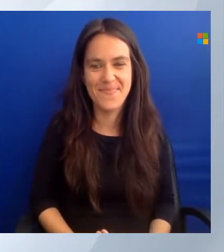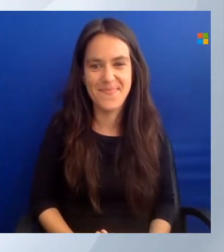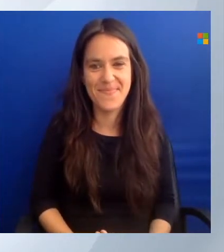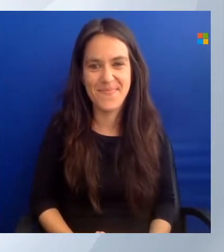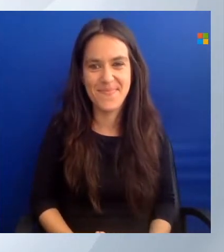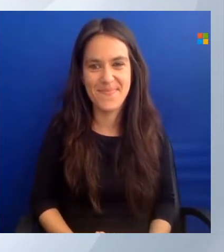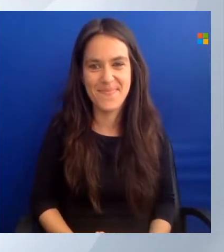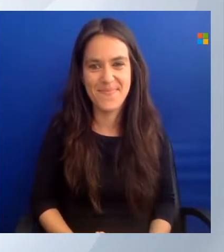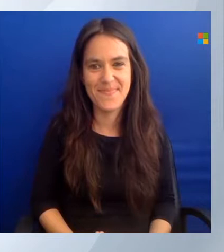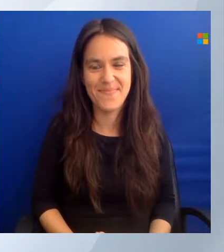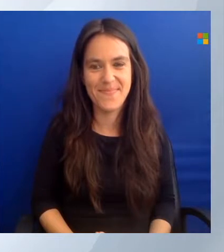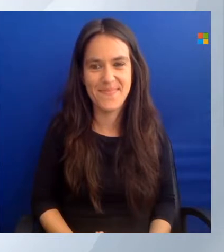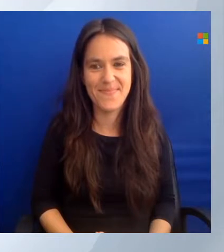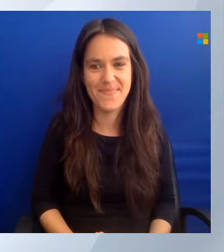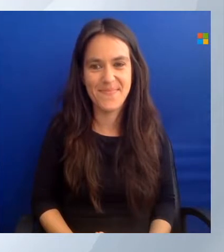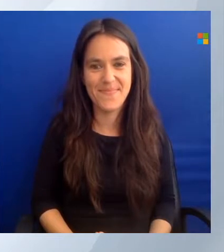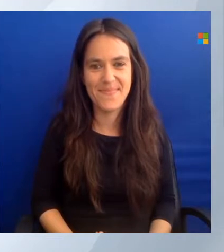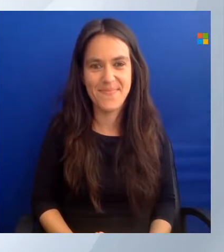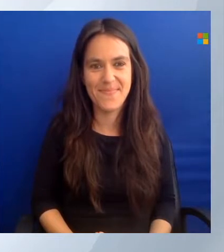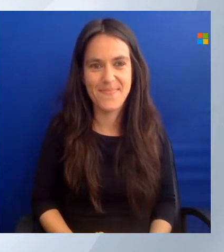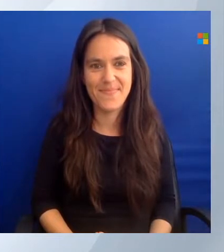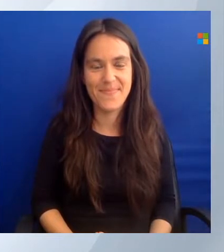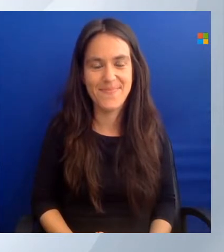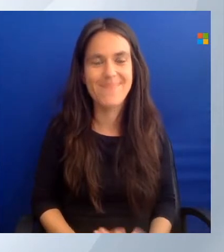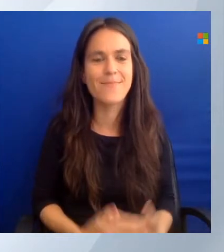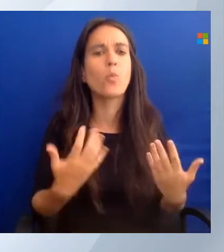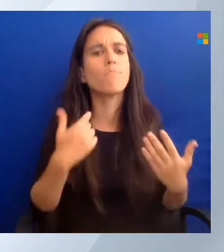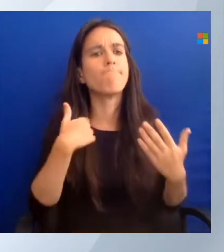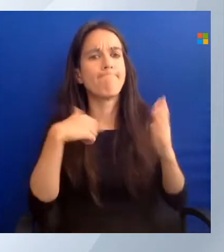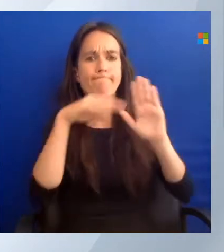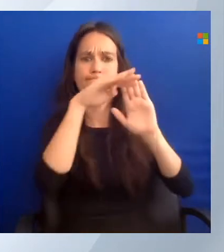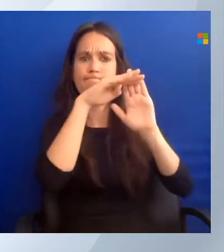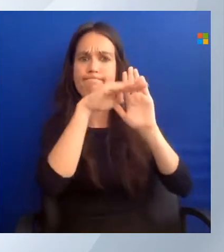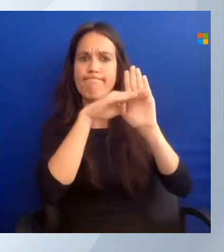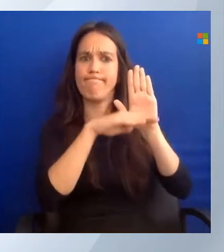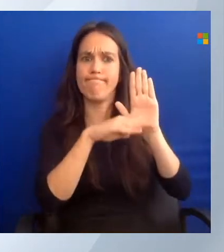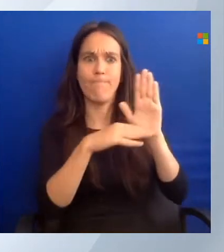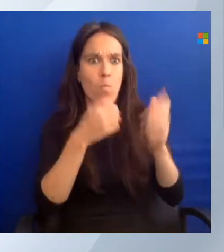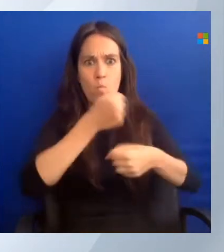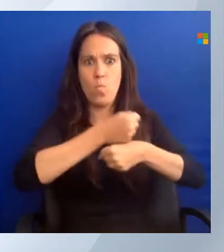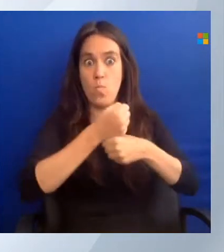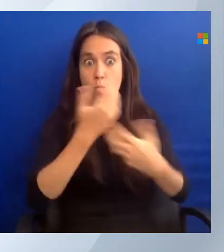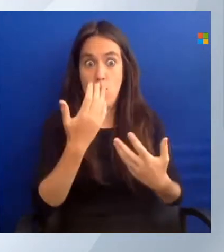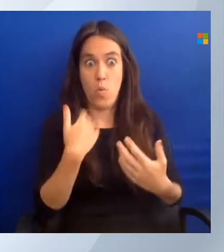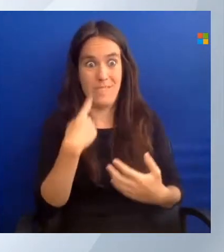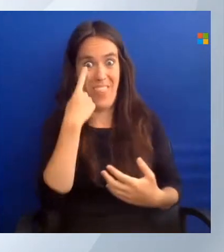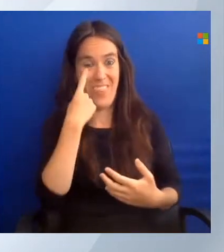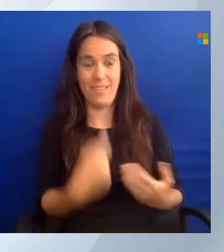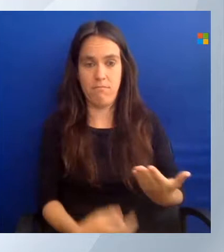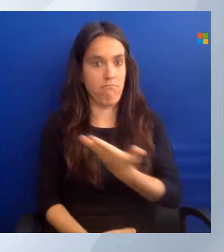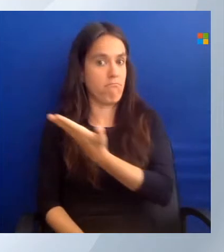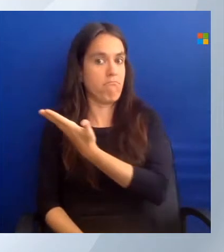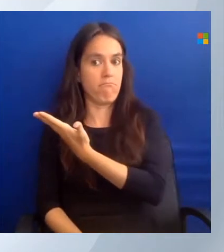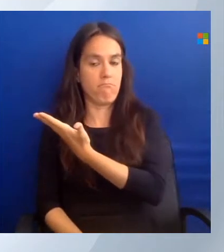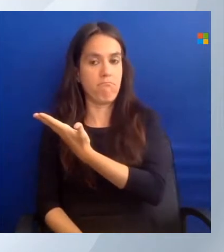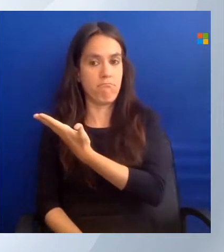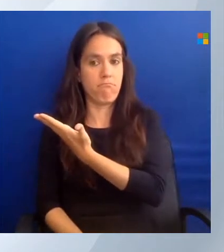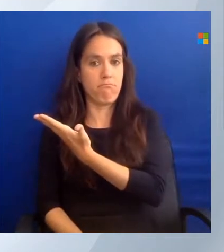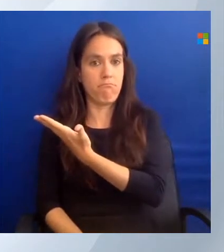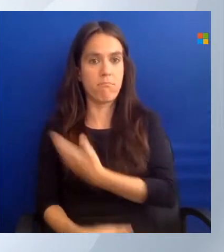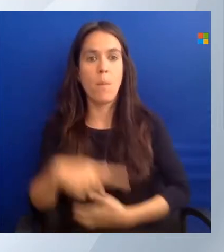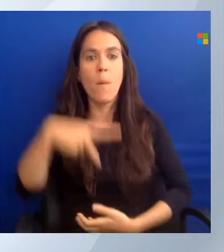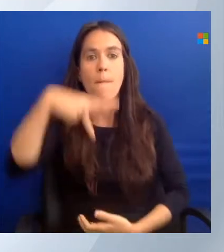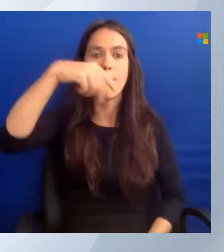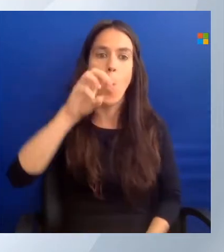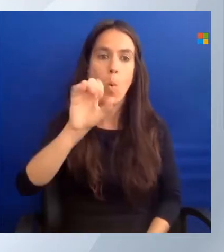So, a little agenda for today. These are the tools that we're going to talk about. Most basic tools. PowerShell, Azure CLI,